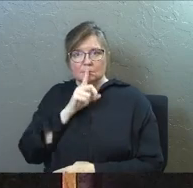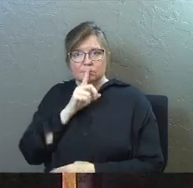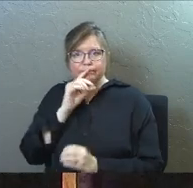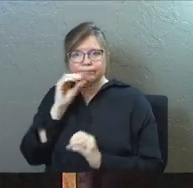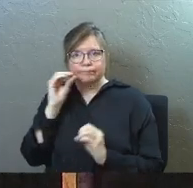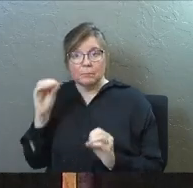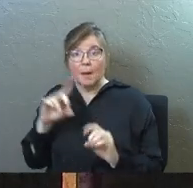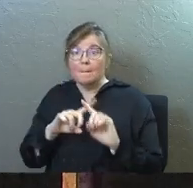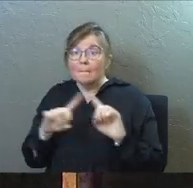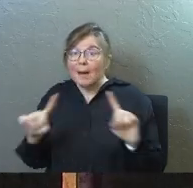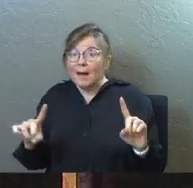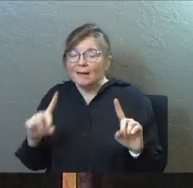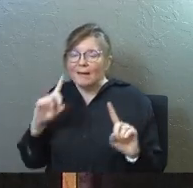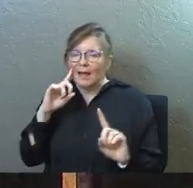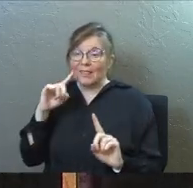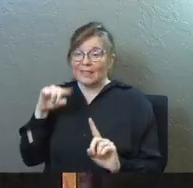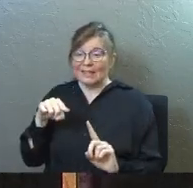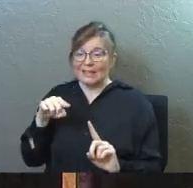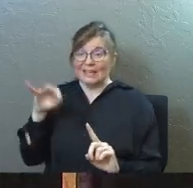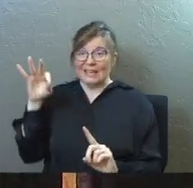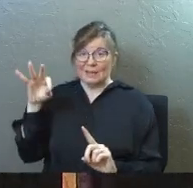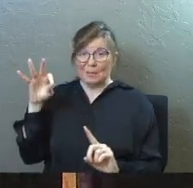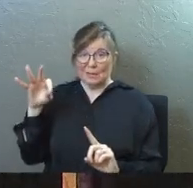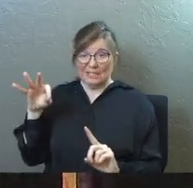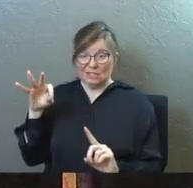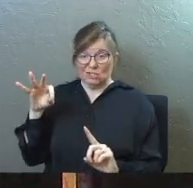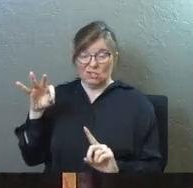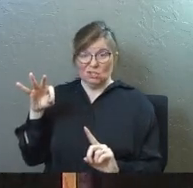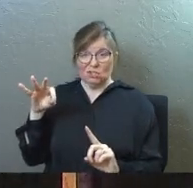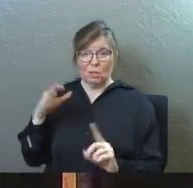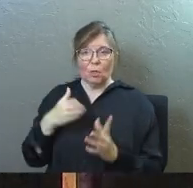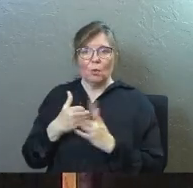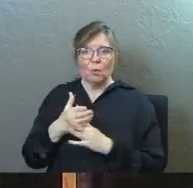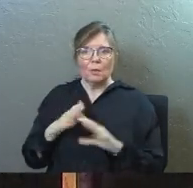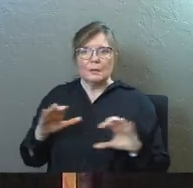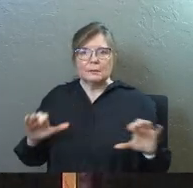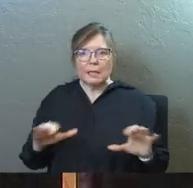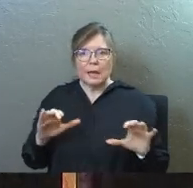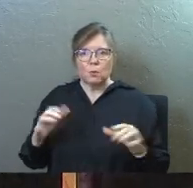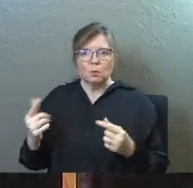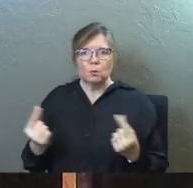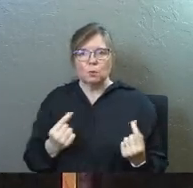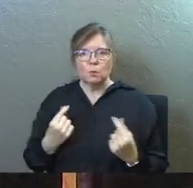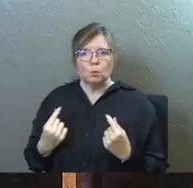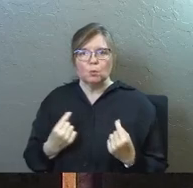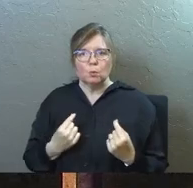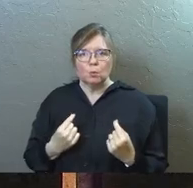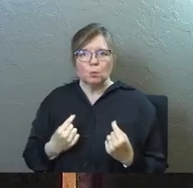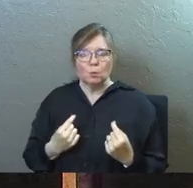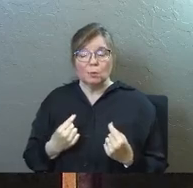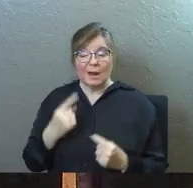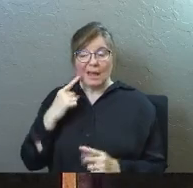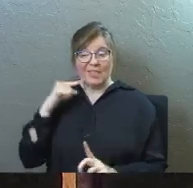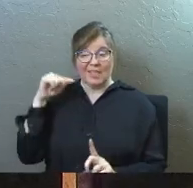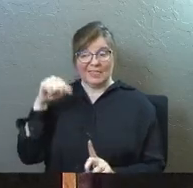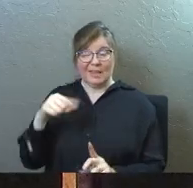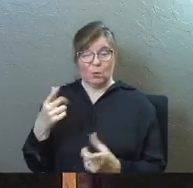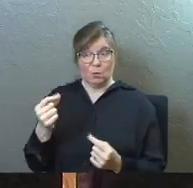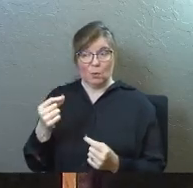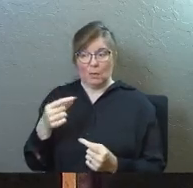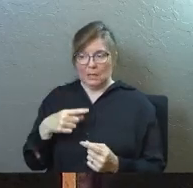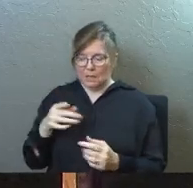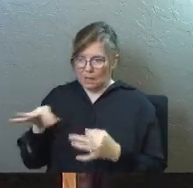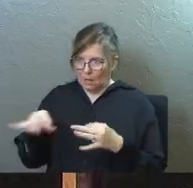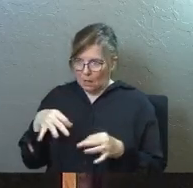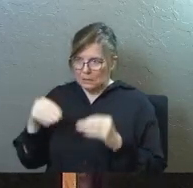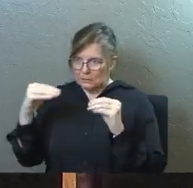But I think Barnabas preached his loudest sermons through his actions. And I think this one is one of his